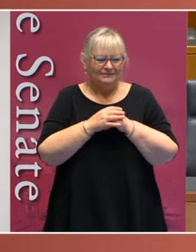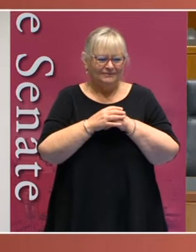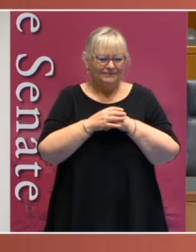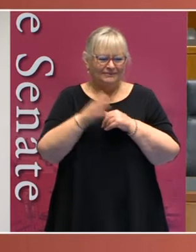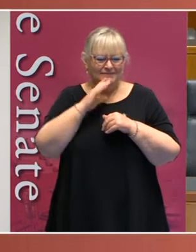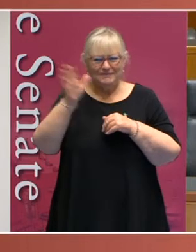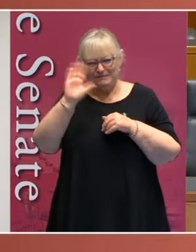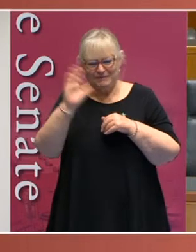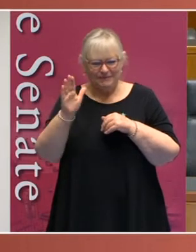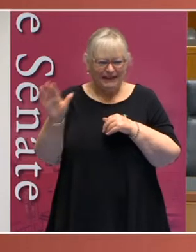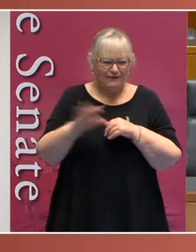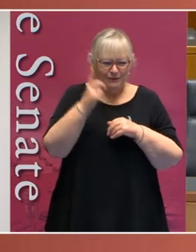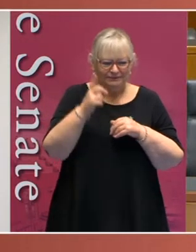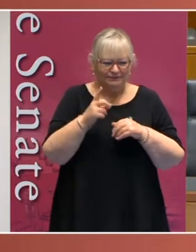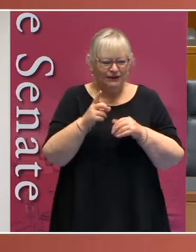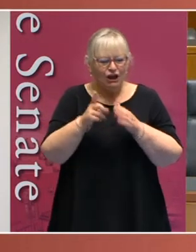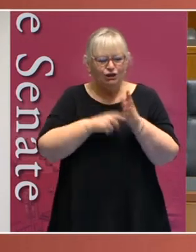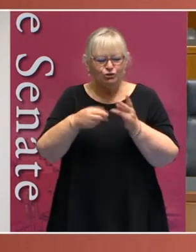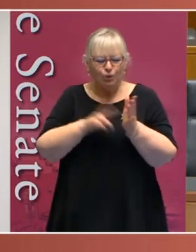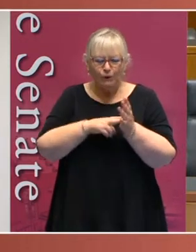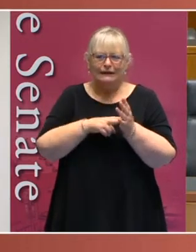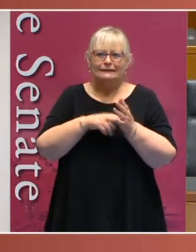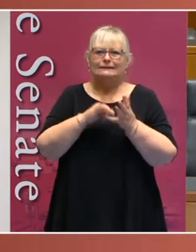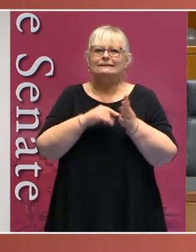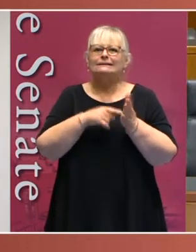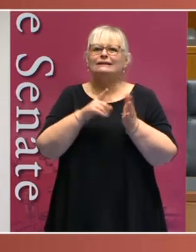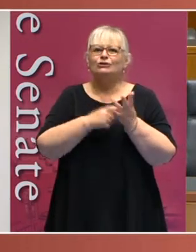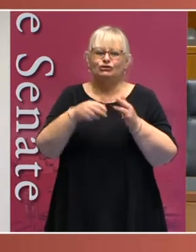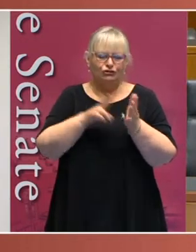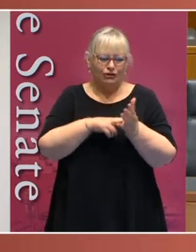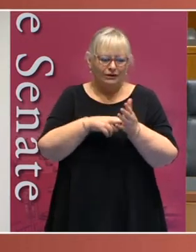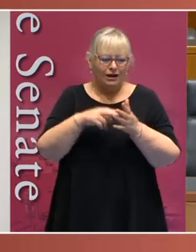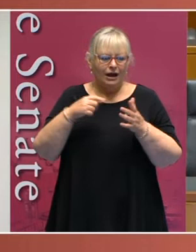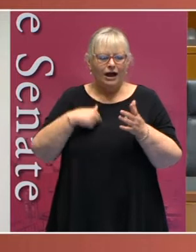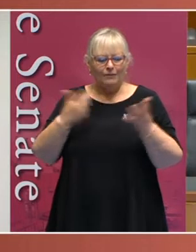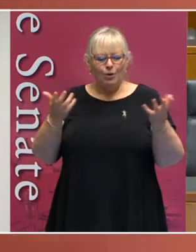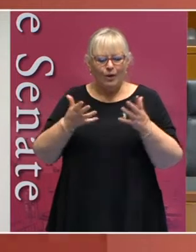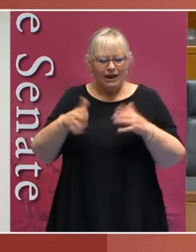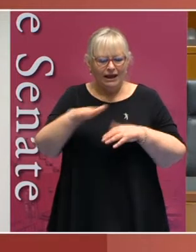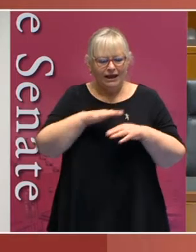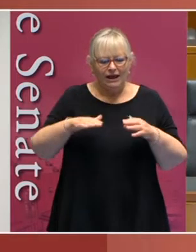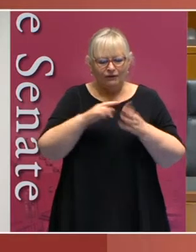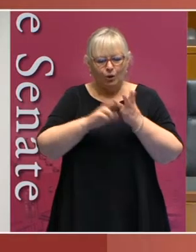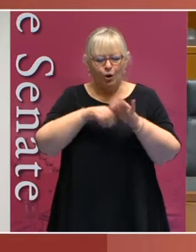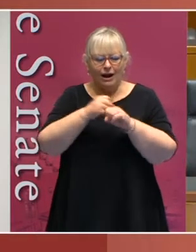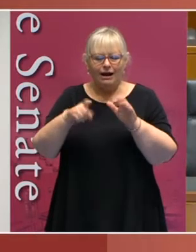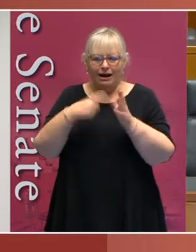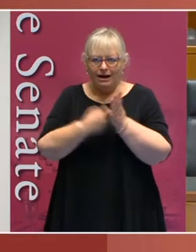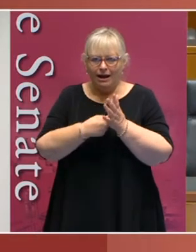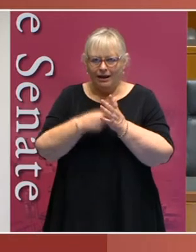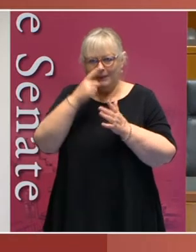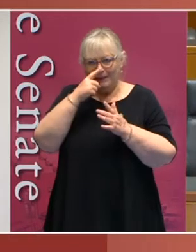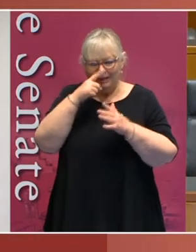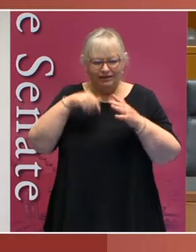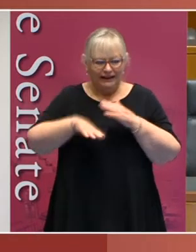Hello everybody, Jordan Steele-John here, speaking to you from the unceded lands of the Noongar Woodchuck people here in